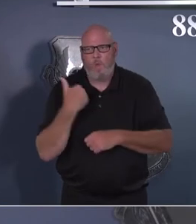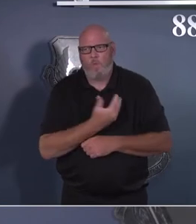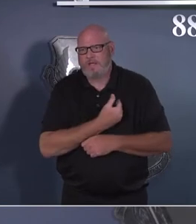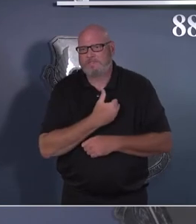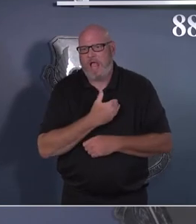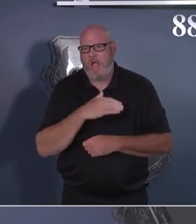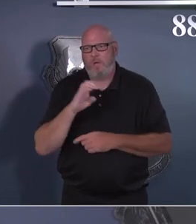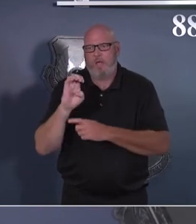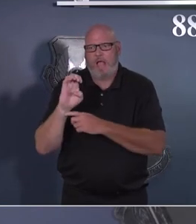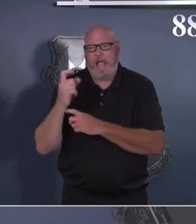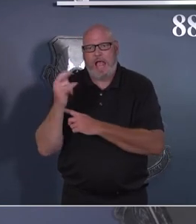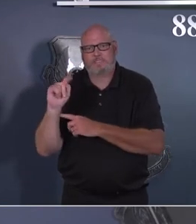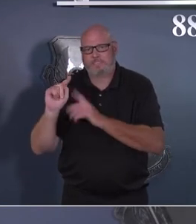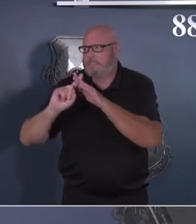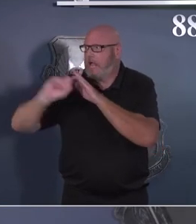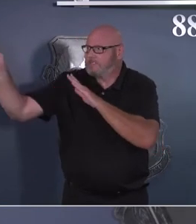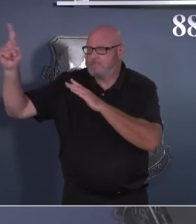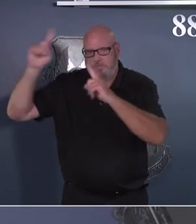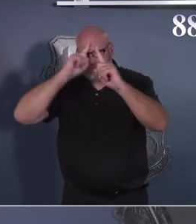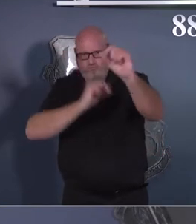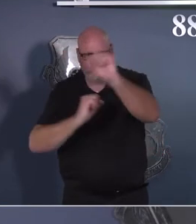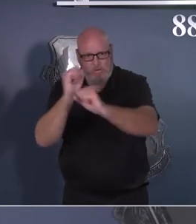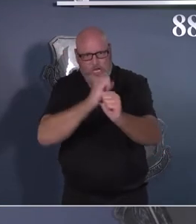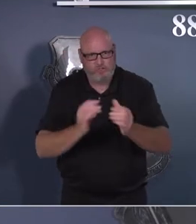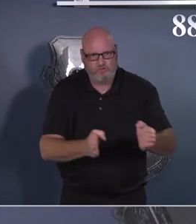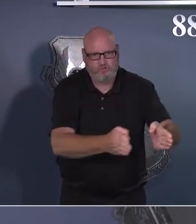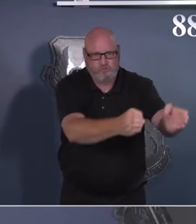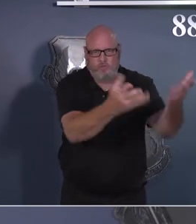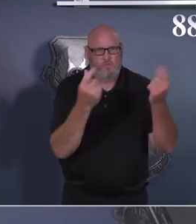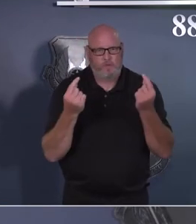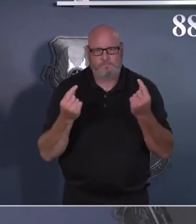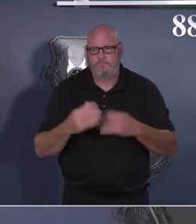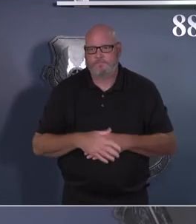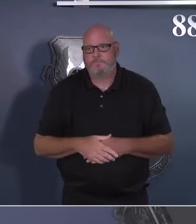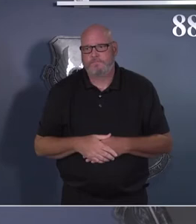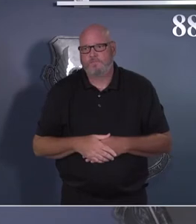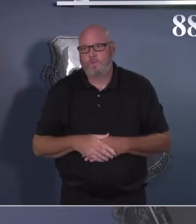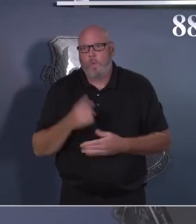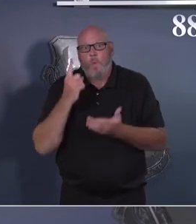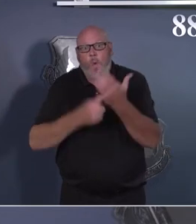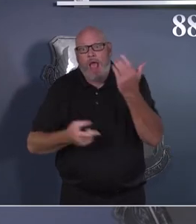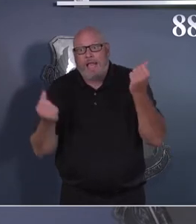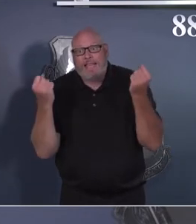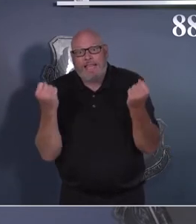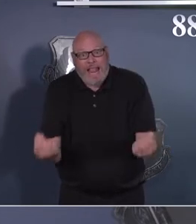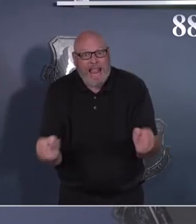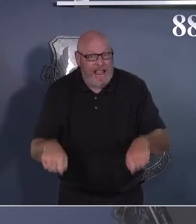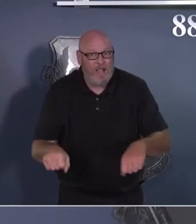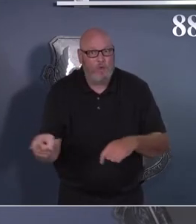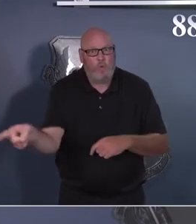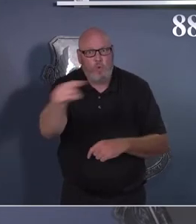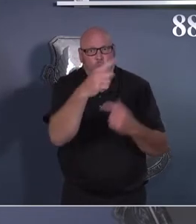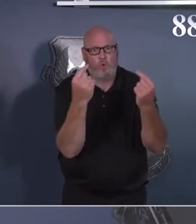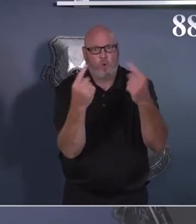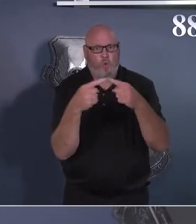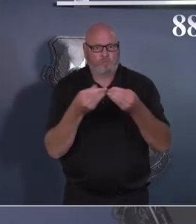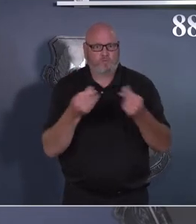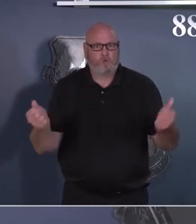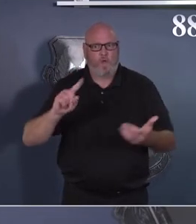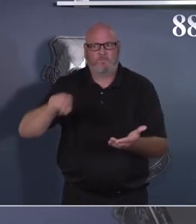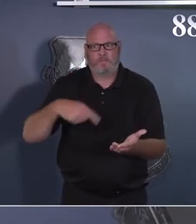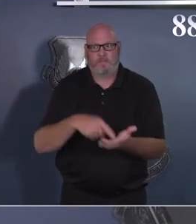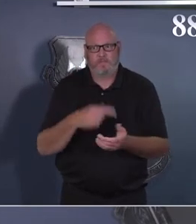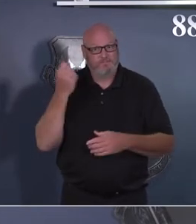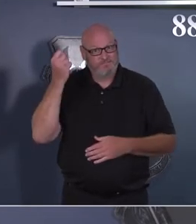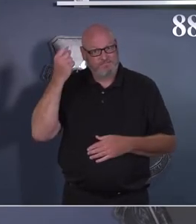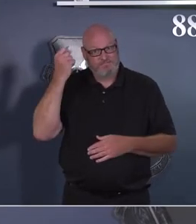Protection Condition Bravo? What can you do on the front lines in the fight that we are in today? And believe me, this is a prolonged war against COVID, a lot